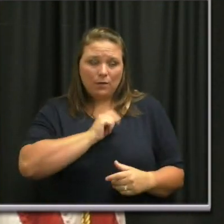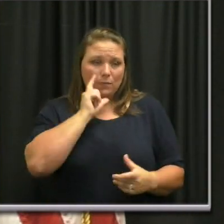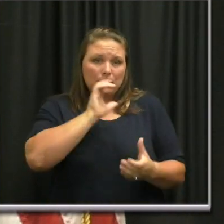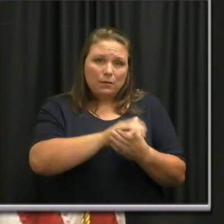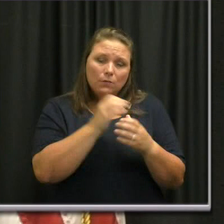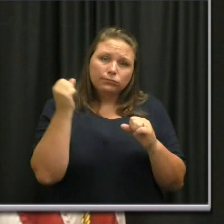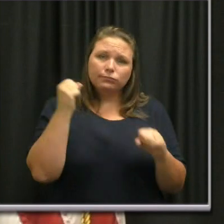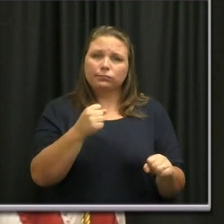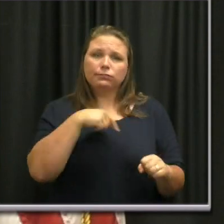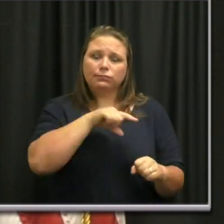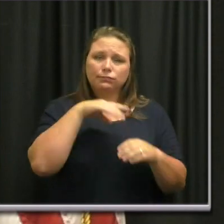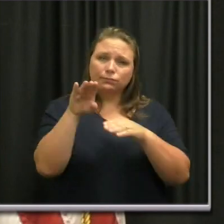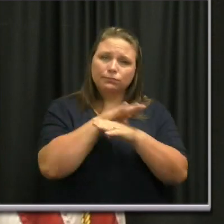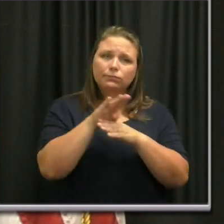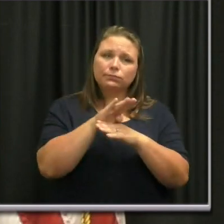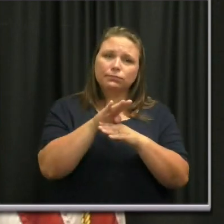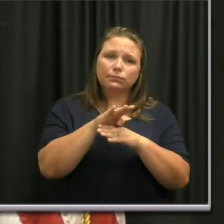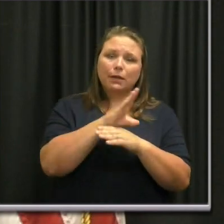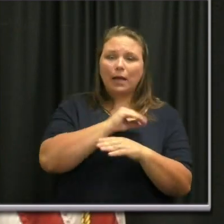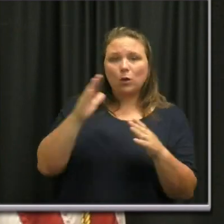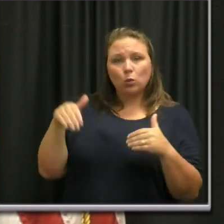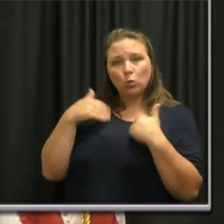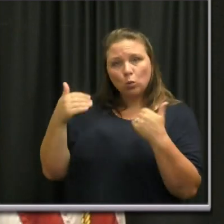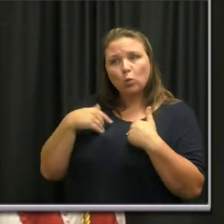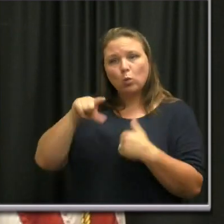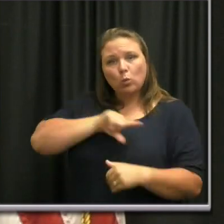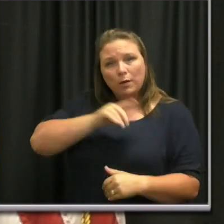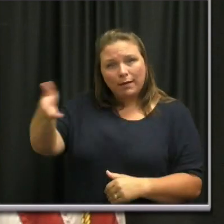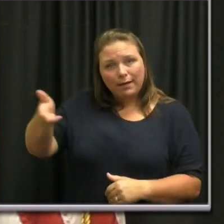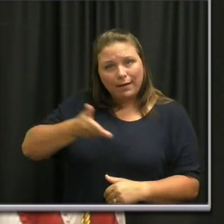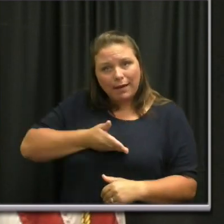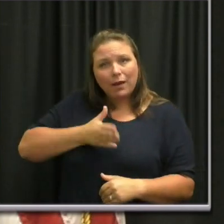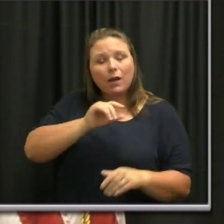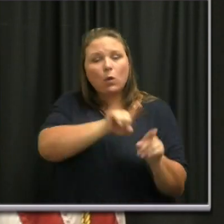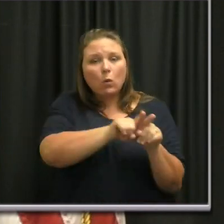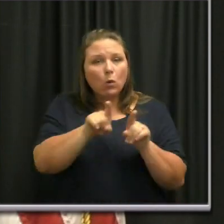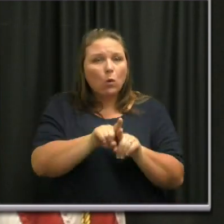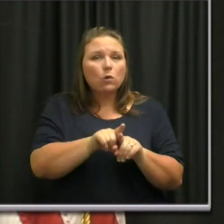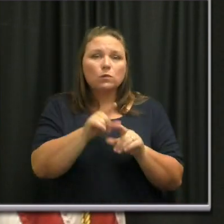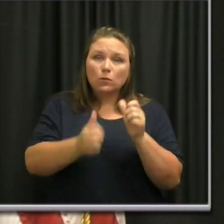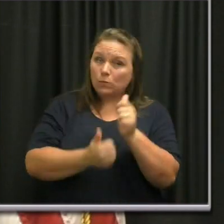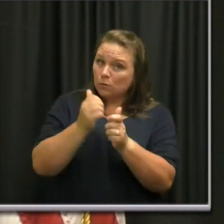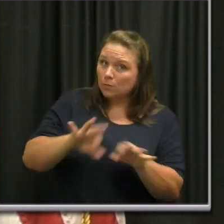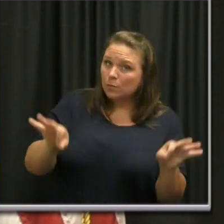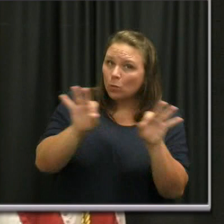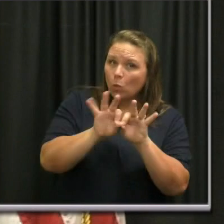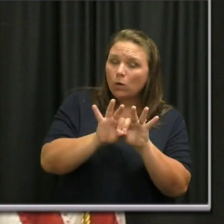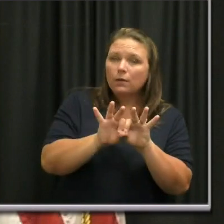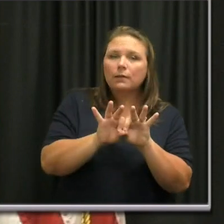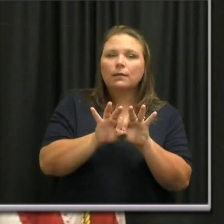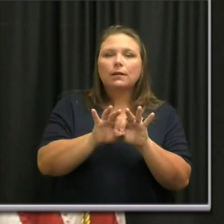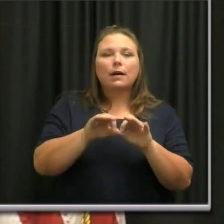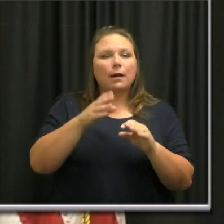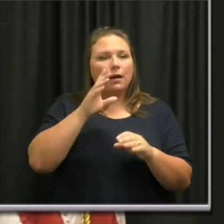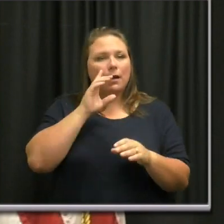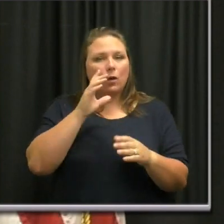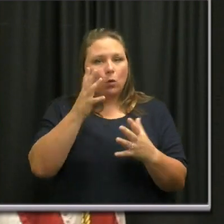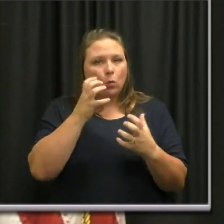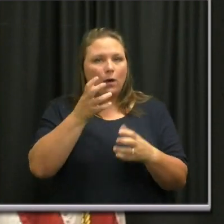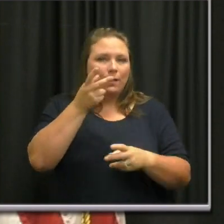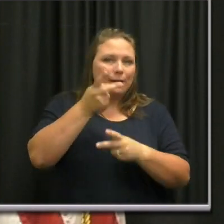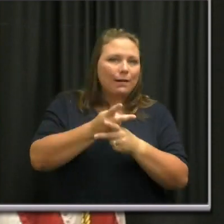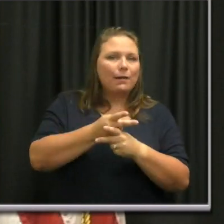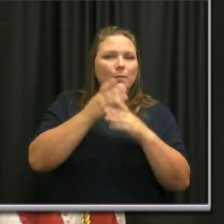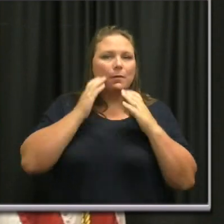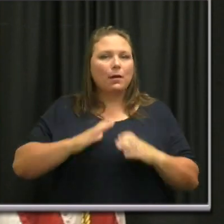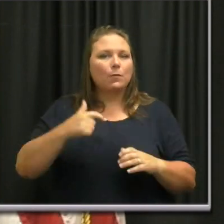in our business, we believe in the youth that we hire, and we also, most importantly, the customers that we